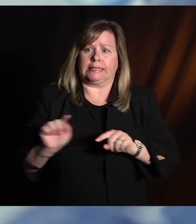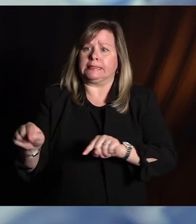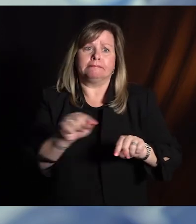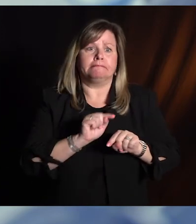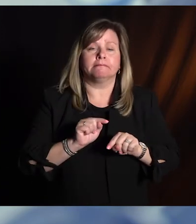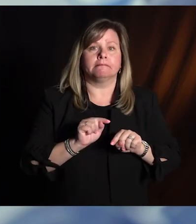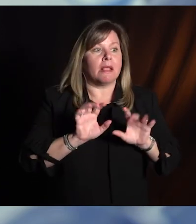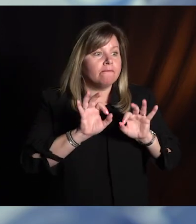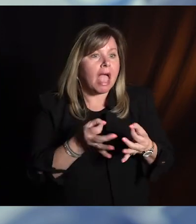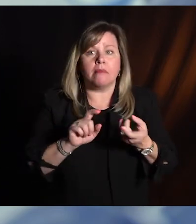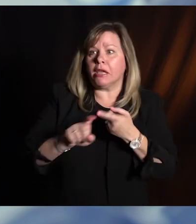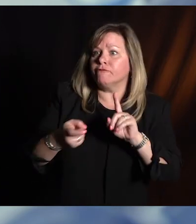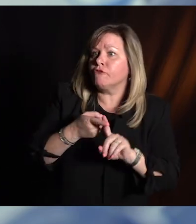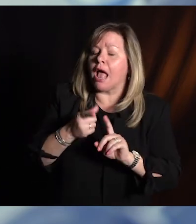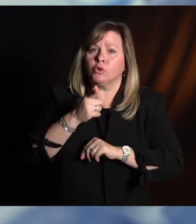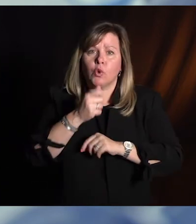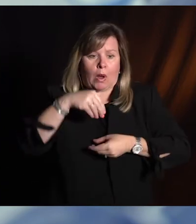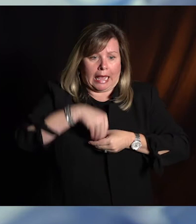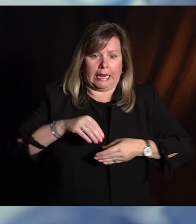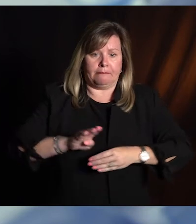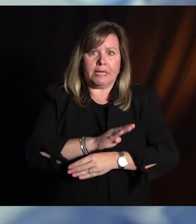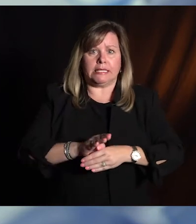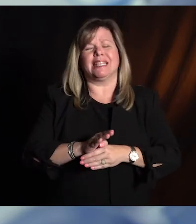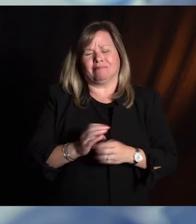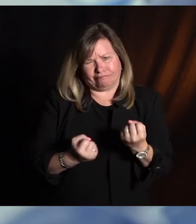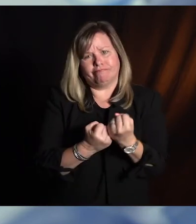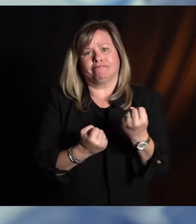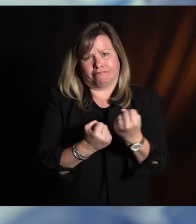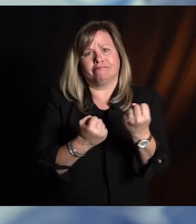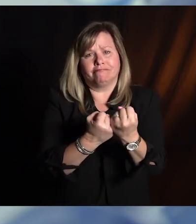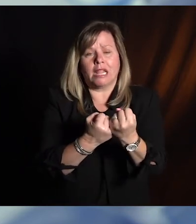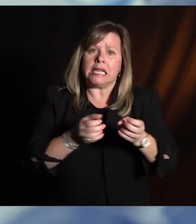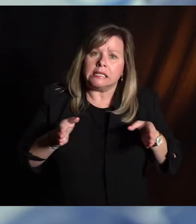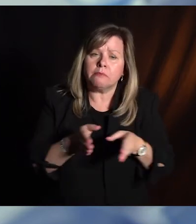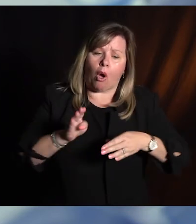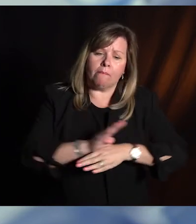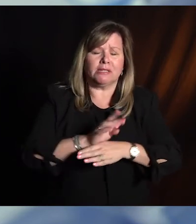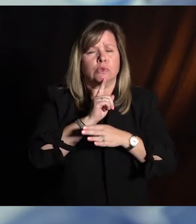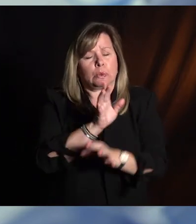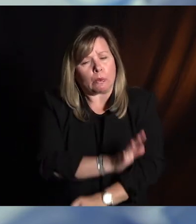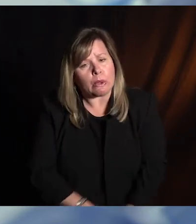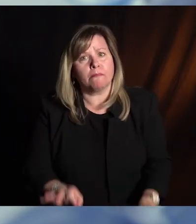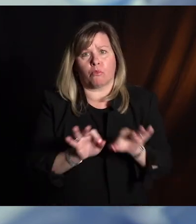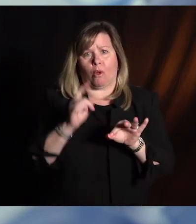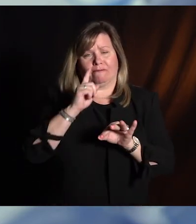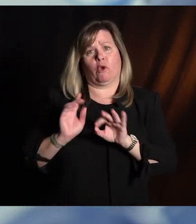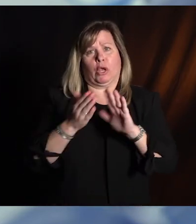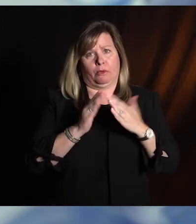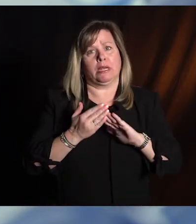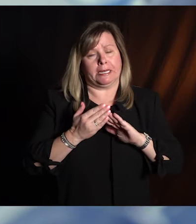business and make sure those small businesses, which are so important to the vitality of our community stay in business.